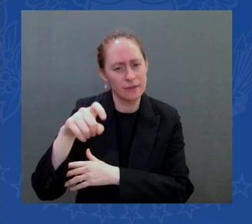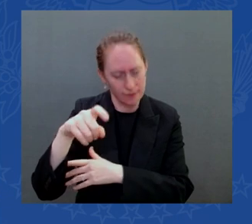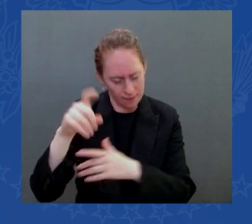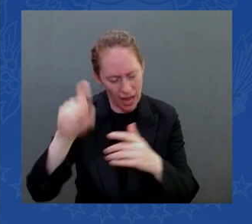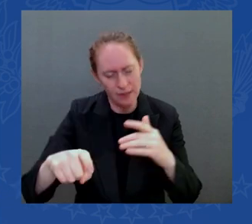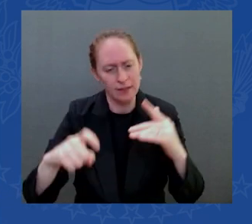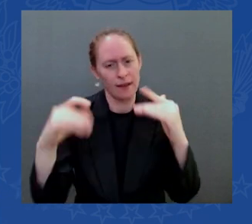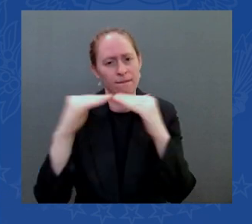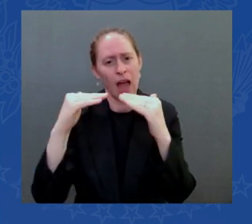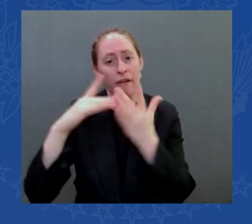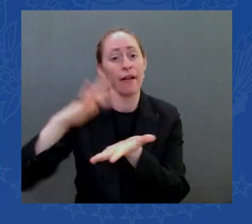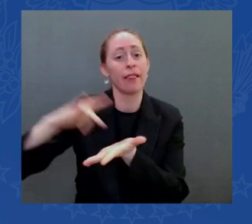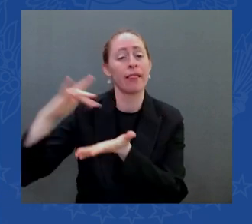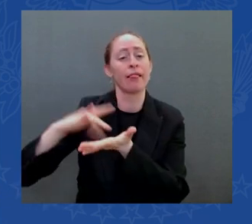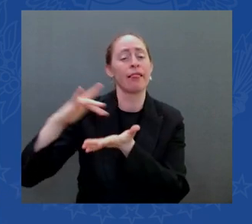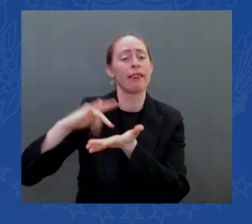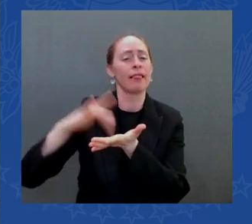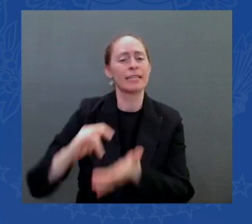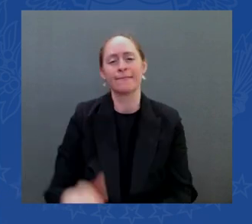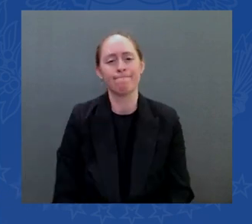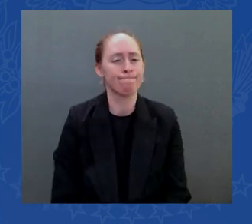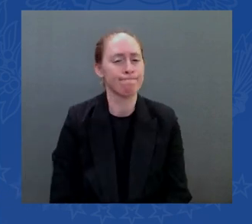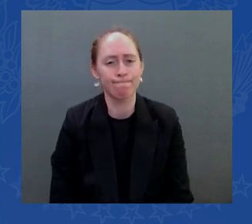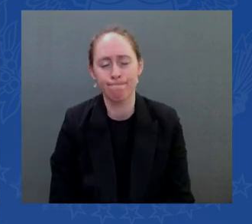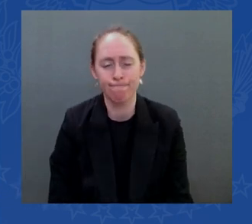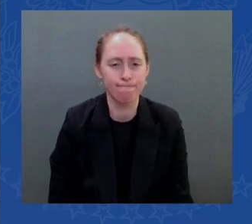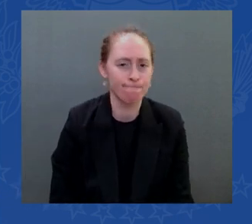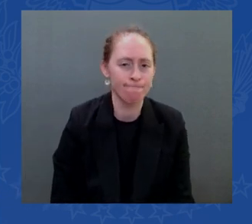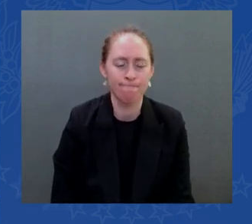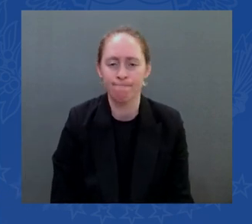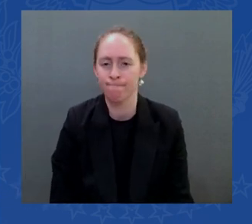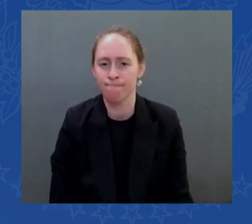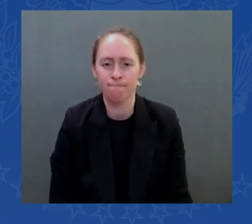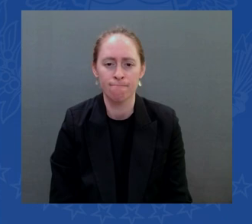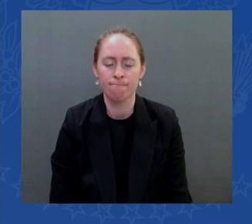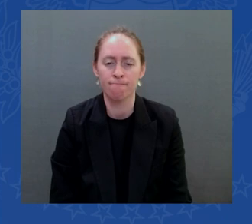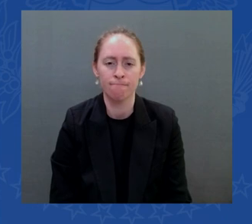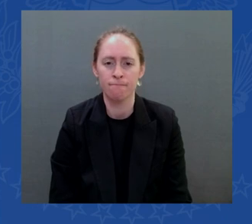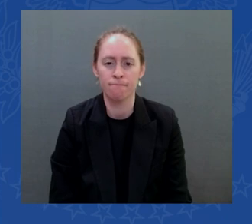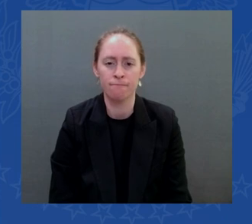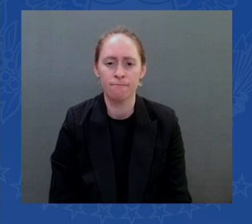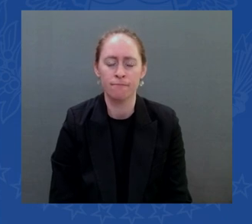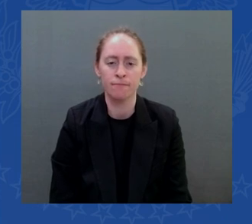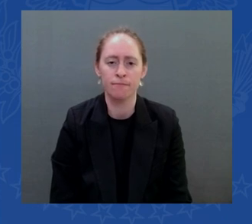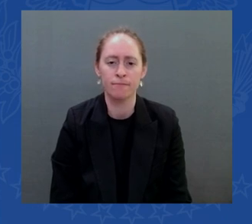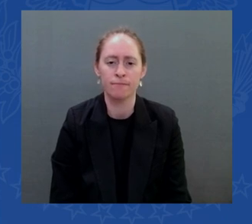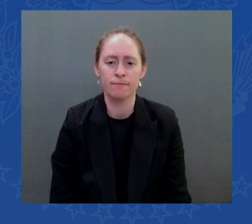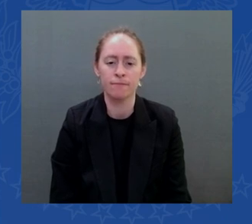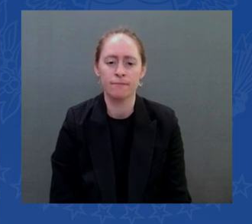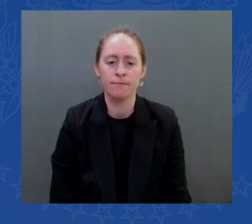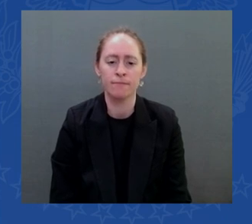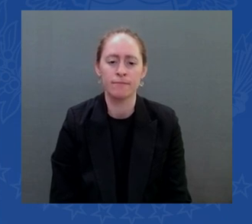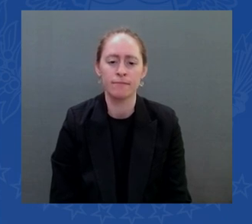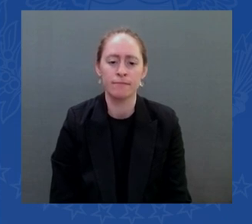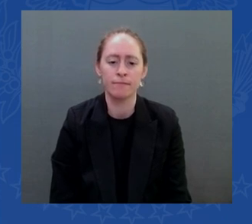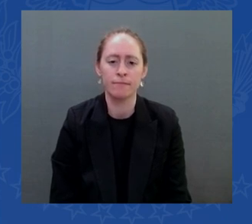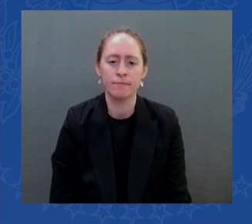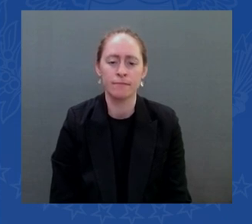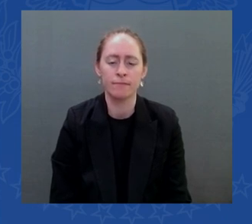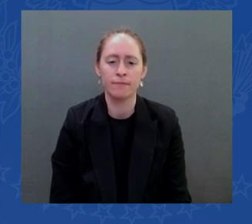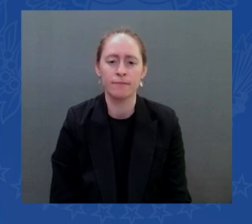by the way i'm being deadly earnest you know it's just you know there are i come from the corporate capital of the world delaware